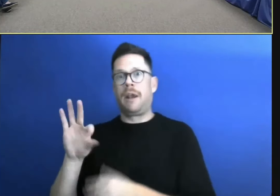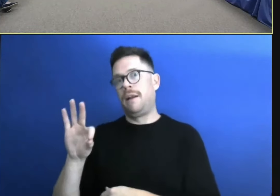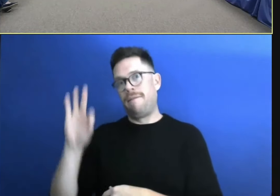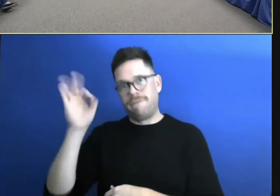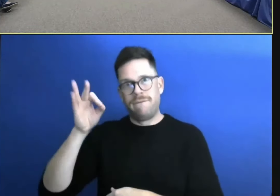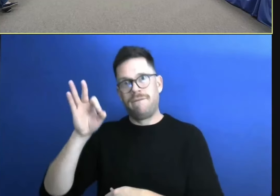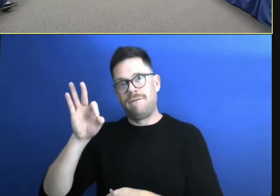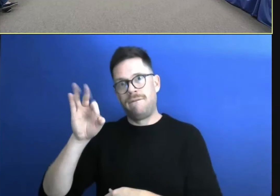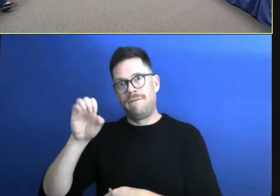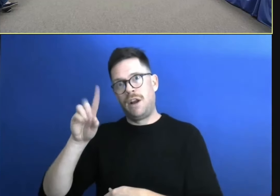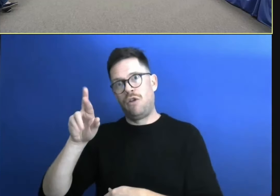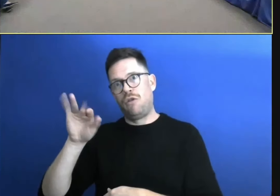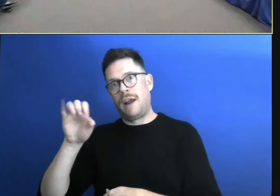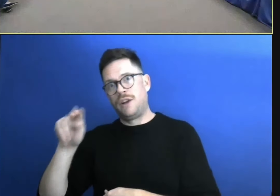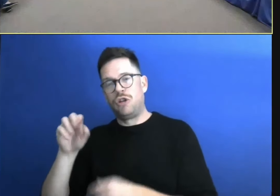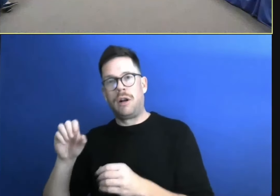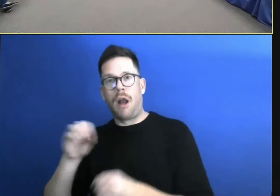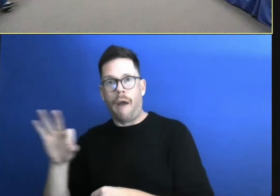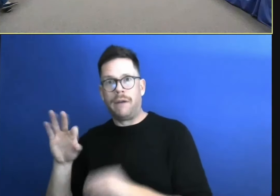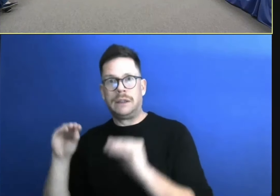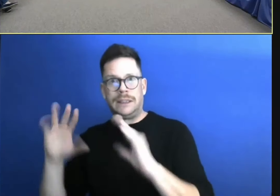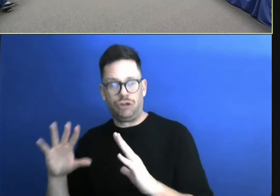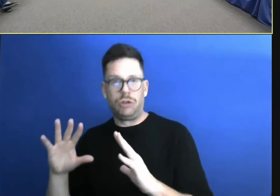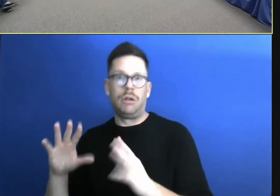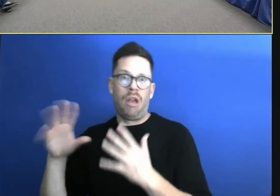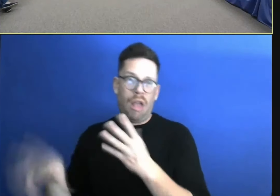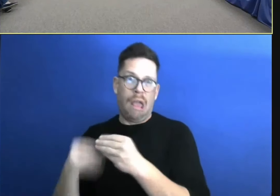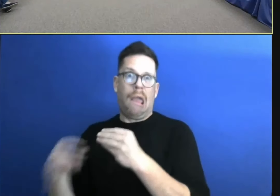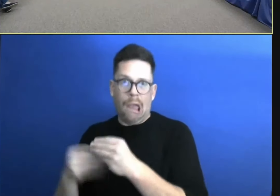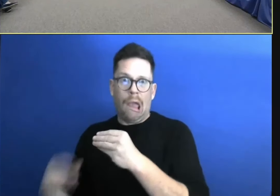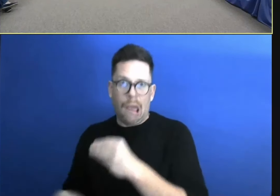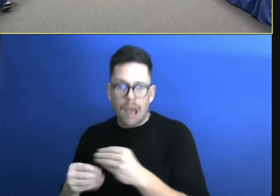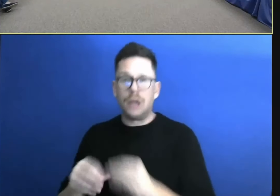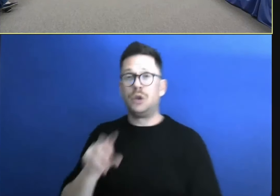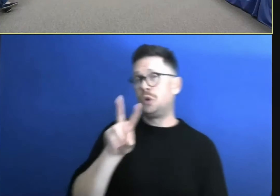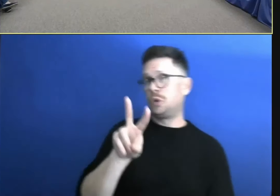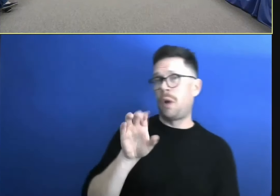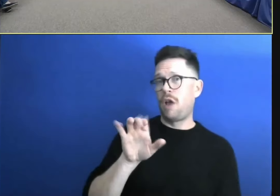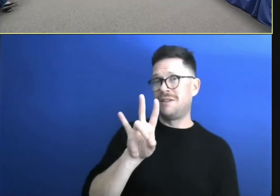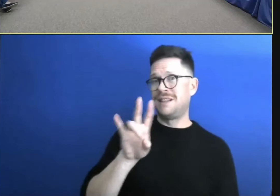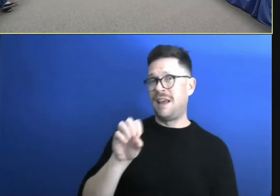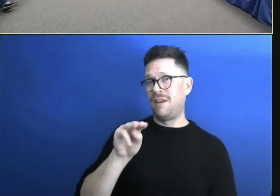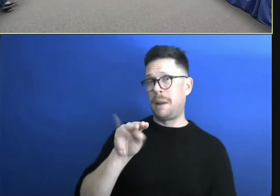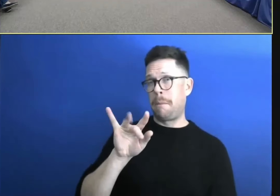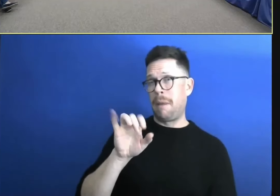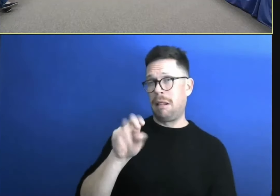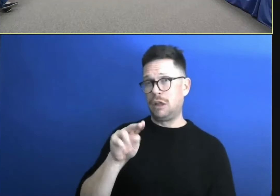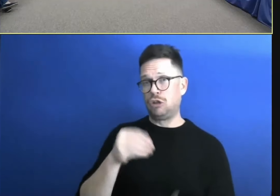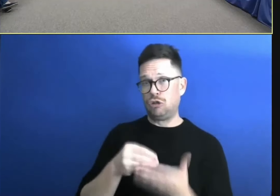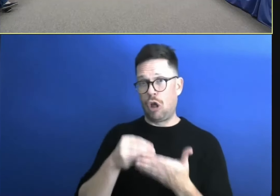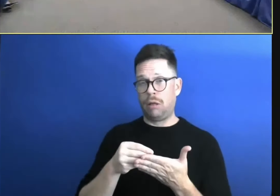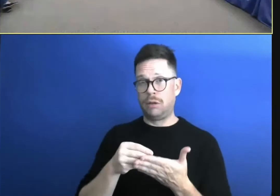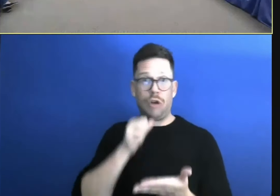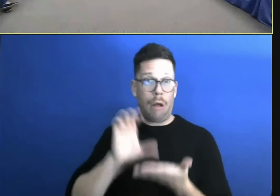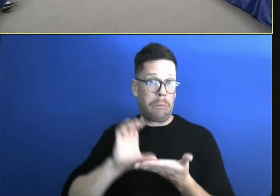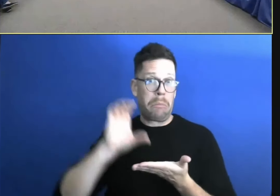and to take the extra cares money and about $270 million instead of potentially returning it to the